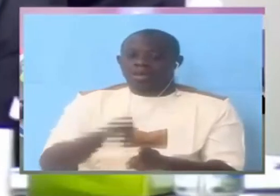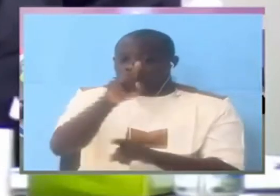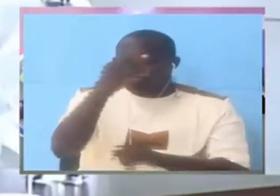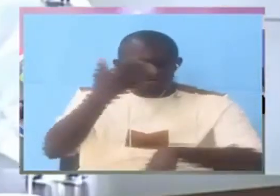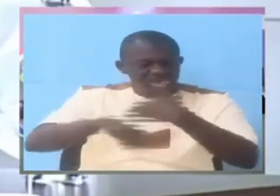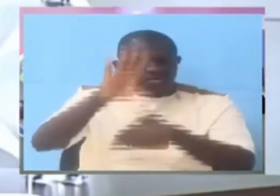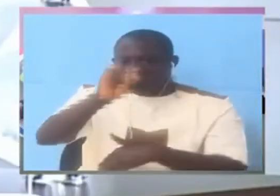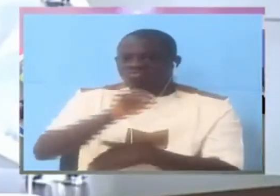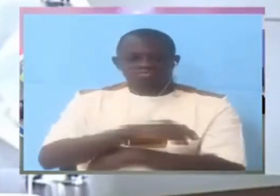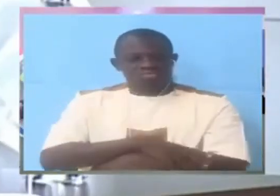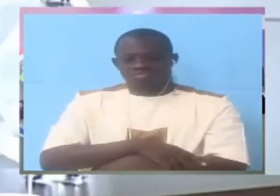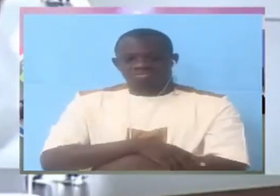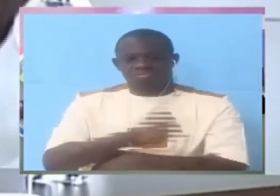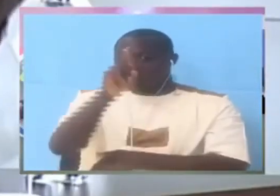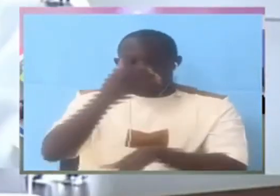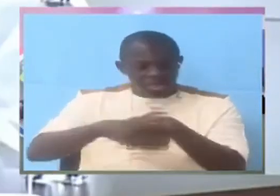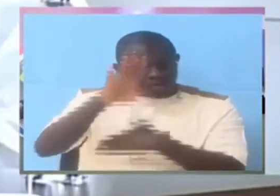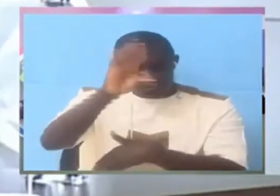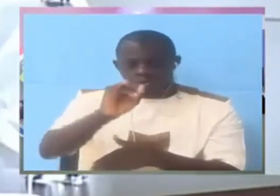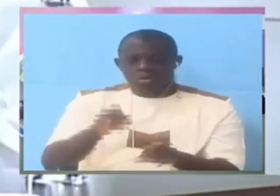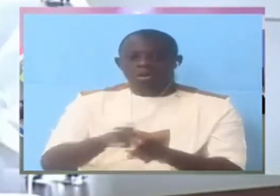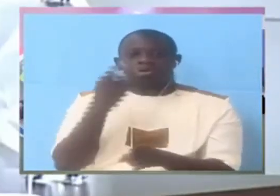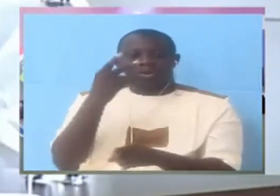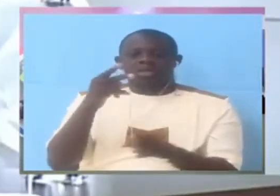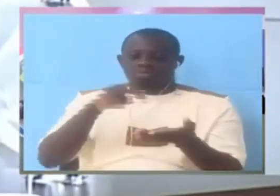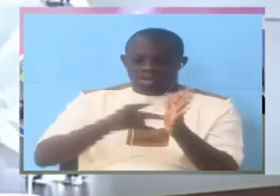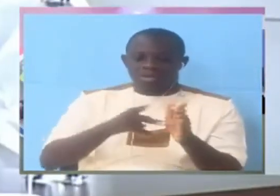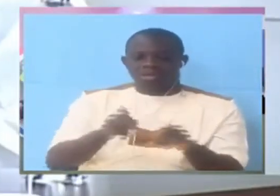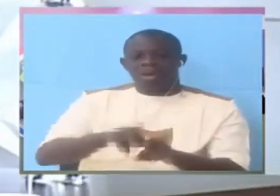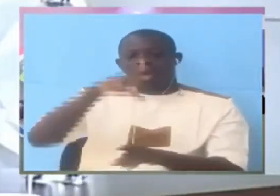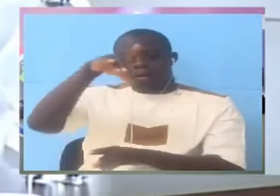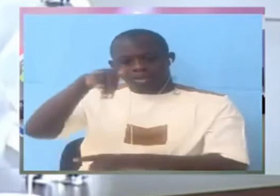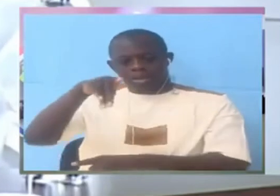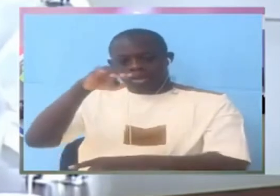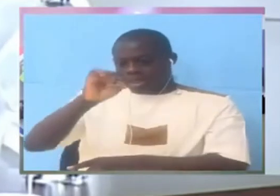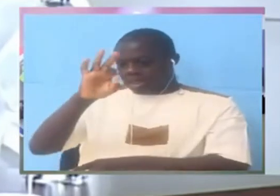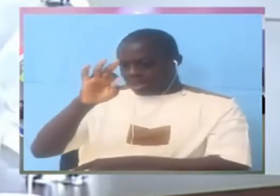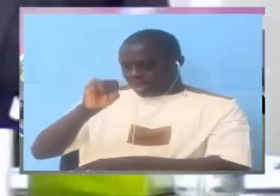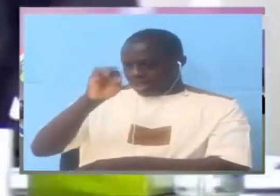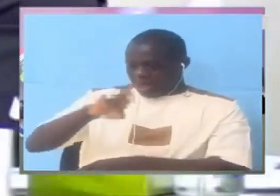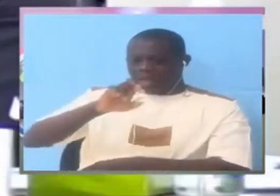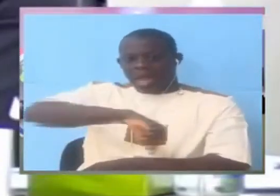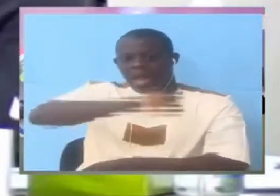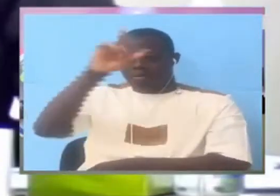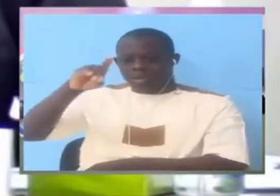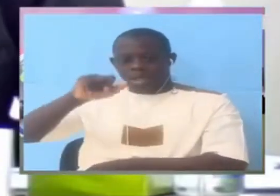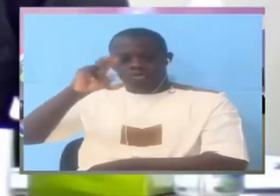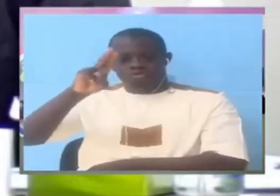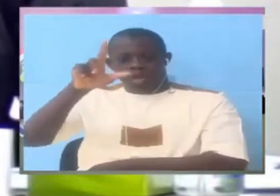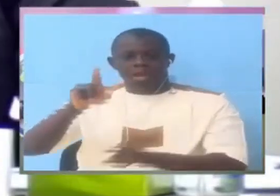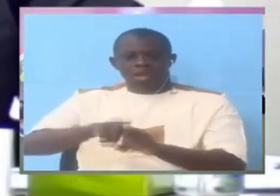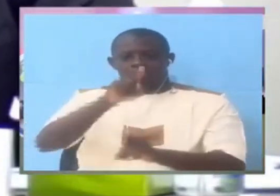that. I seek forgiveness to whoever I offend. You see, you are yin and yang, Peter and Paul. You protect each other. You live together or die together.